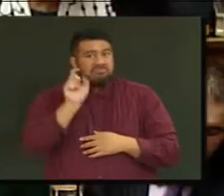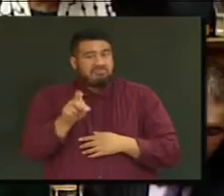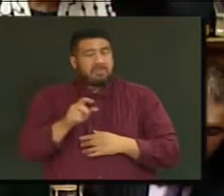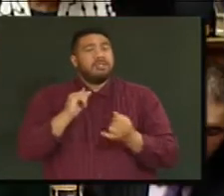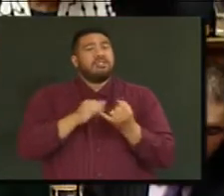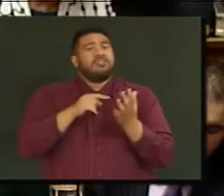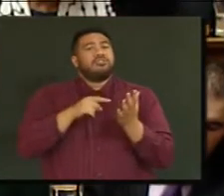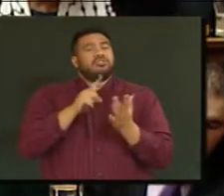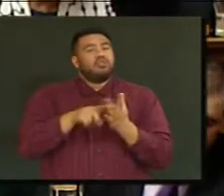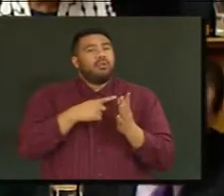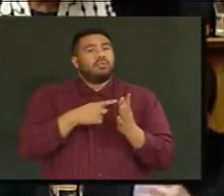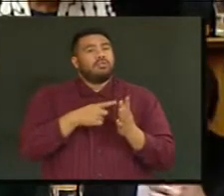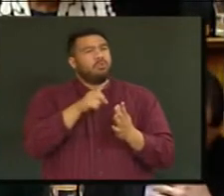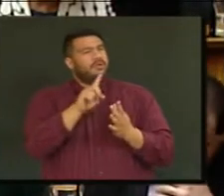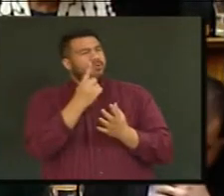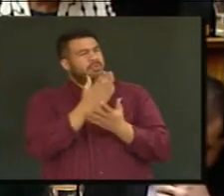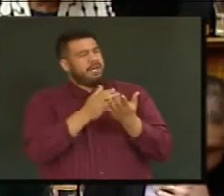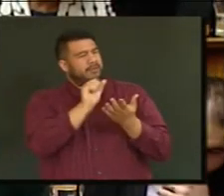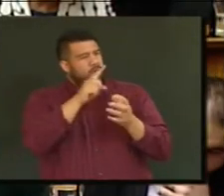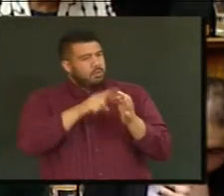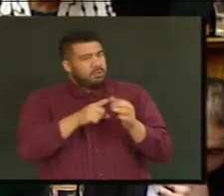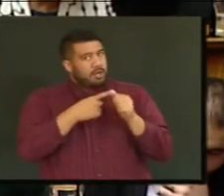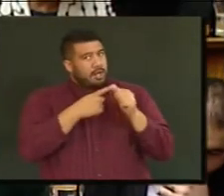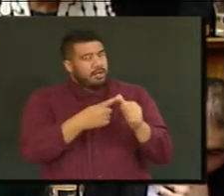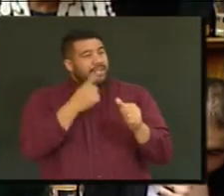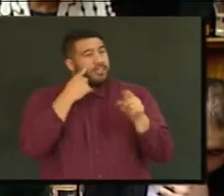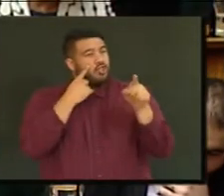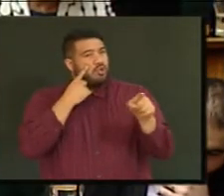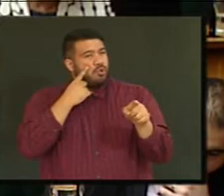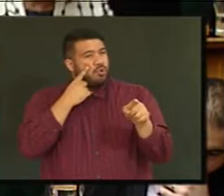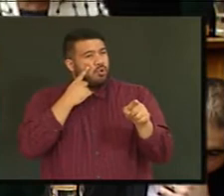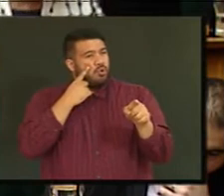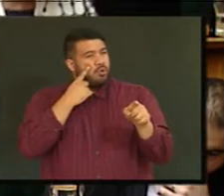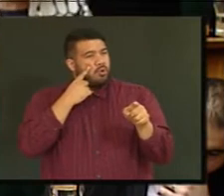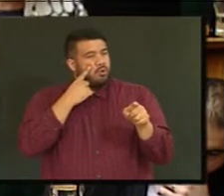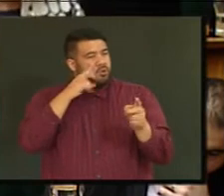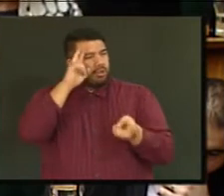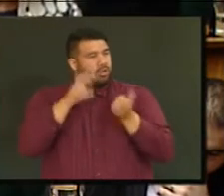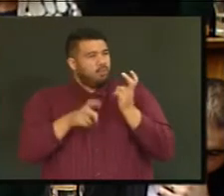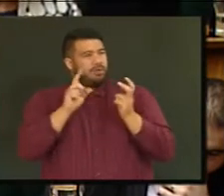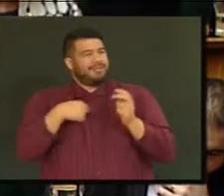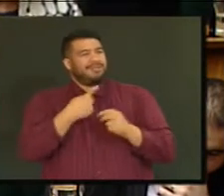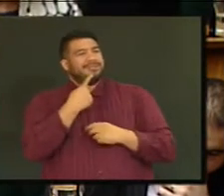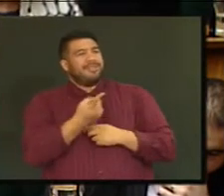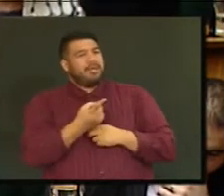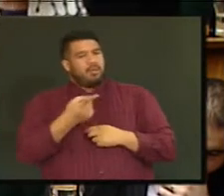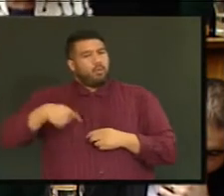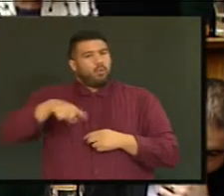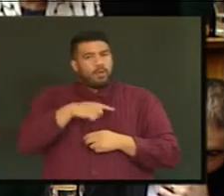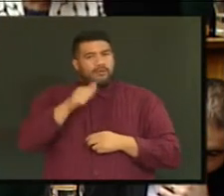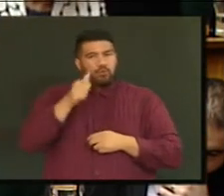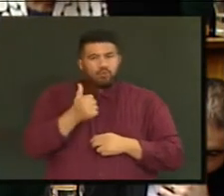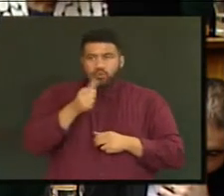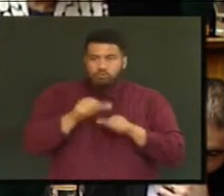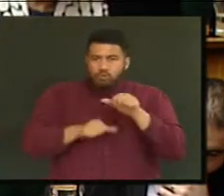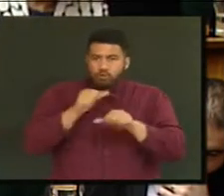Mr Speaker, in answer to the first part of the member's question, I think the member misheard me, because actually we have been making good progress. But